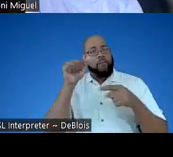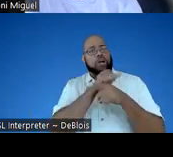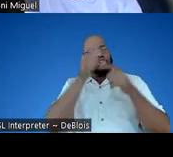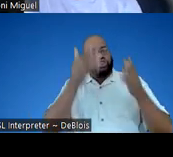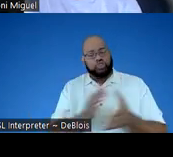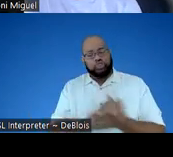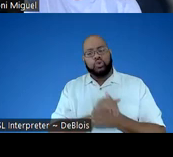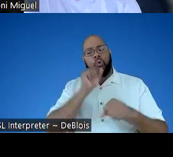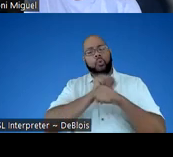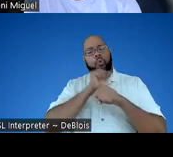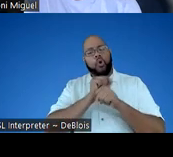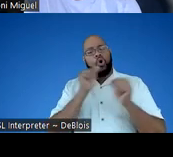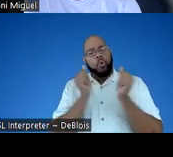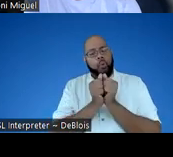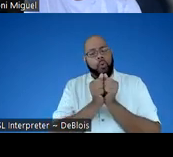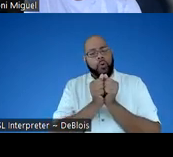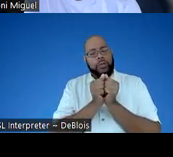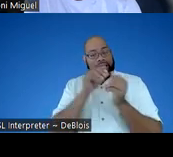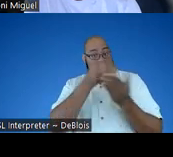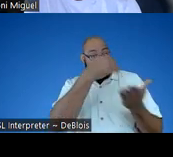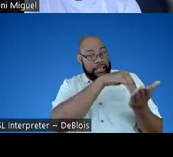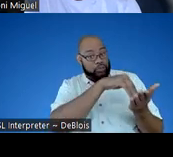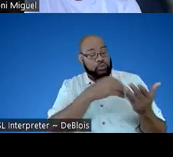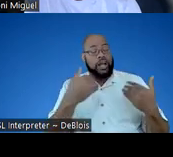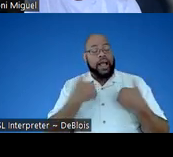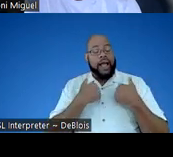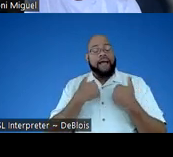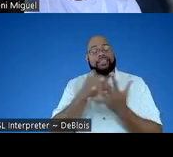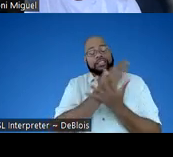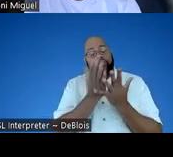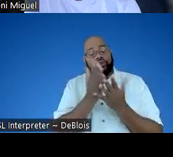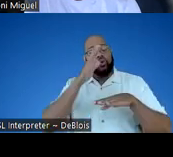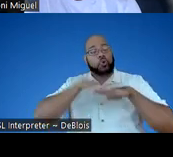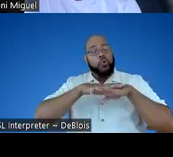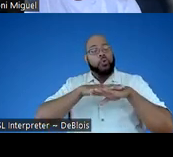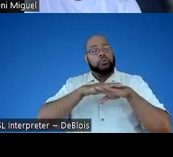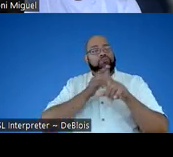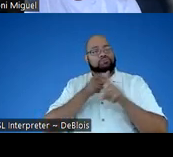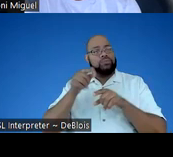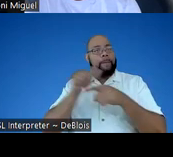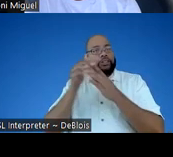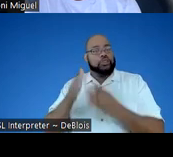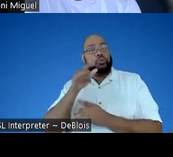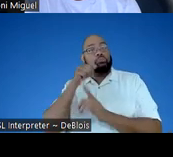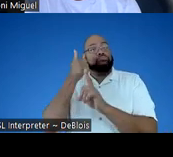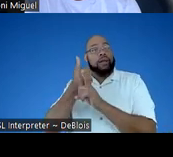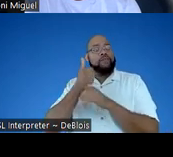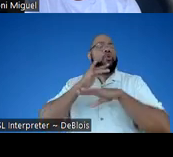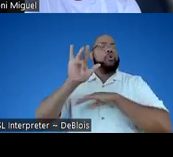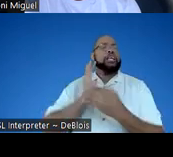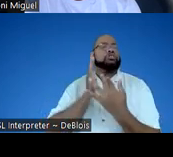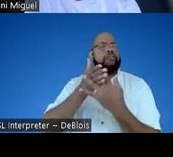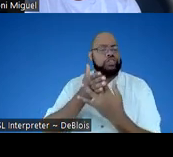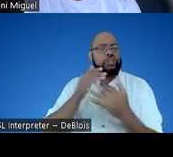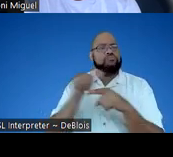working with in centers, we also have a series on for practitioners who, or for early intervention